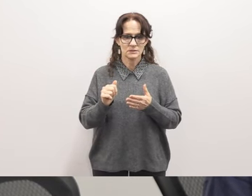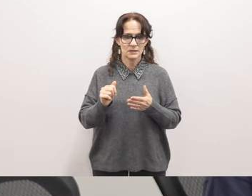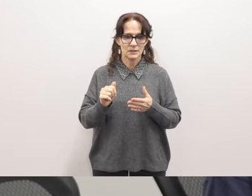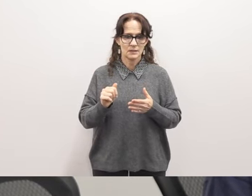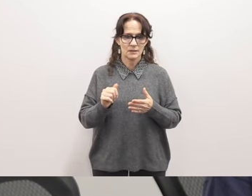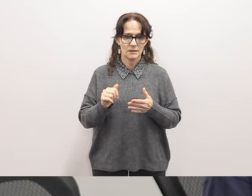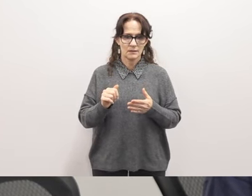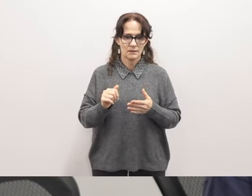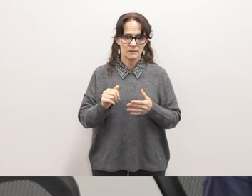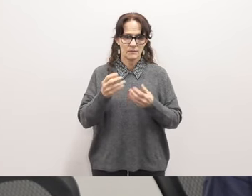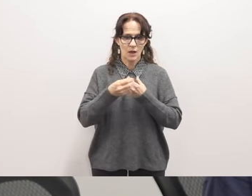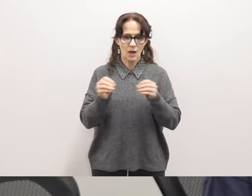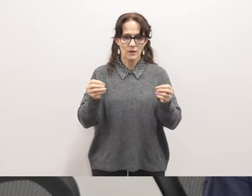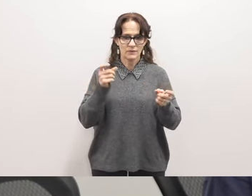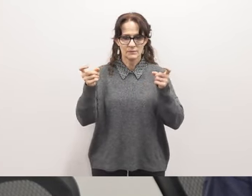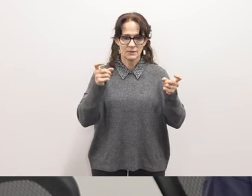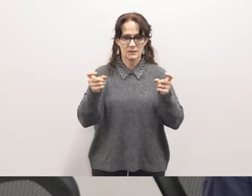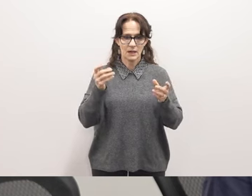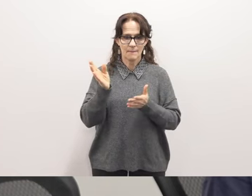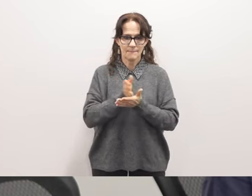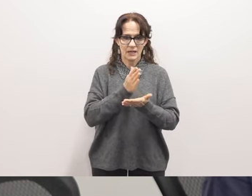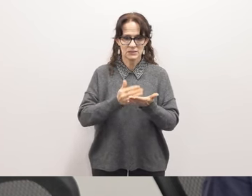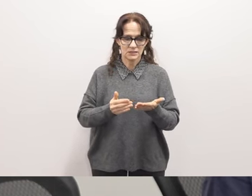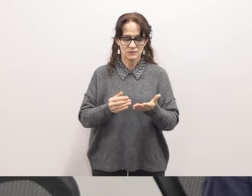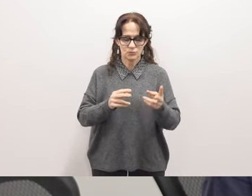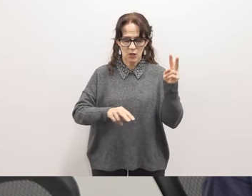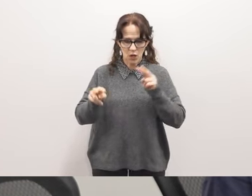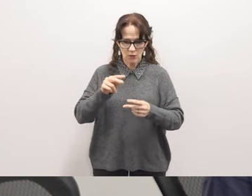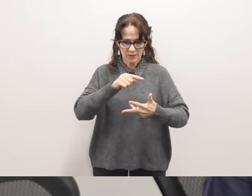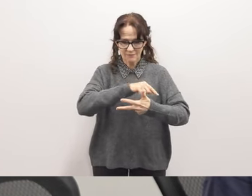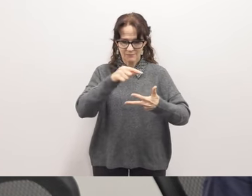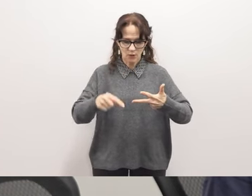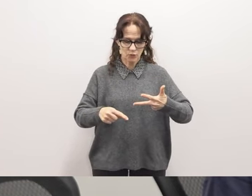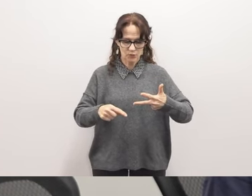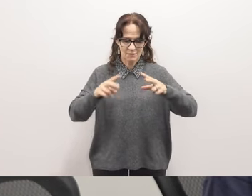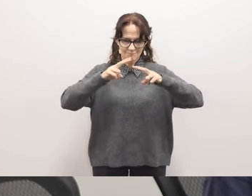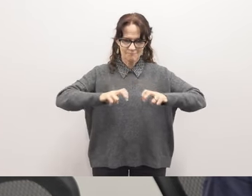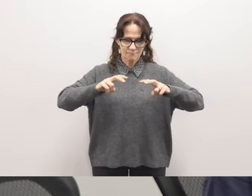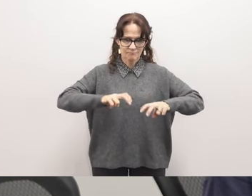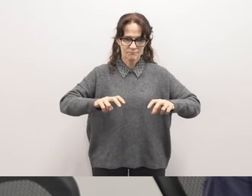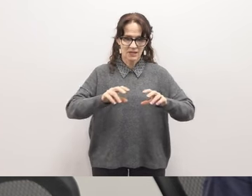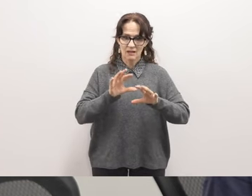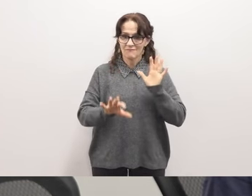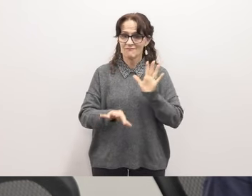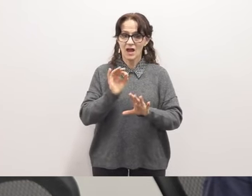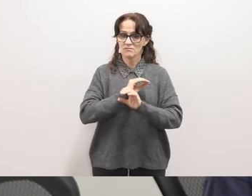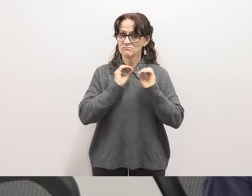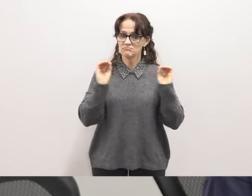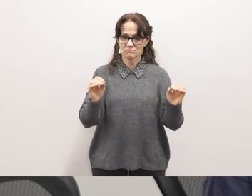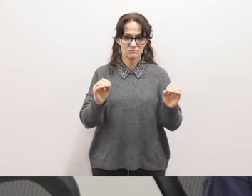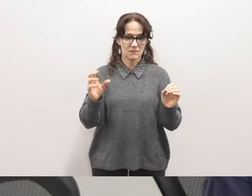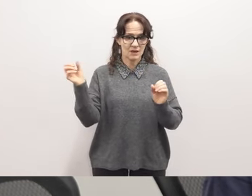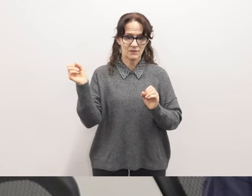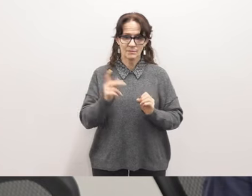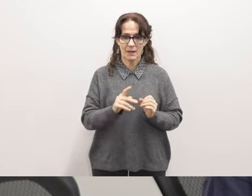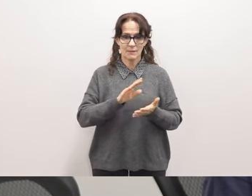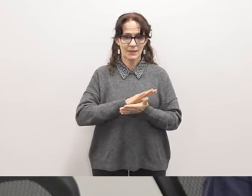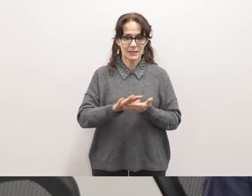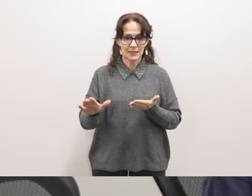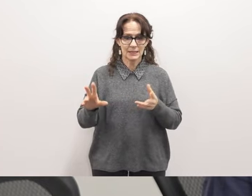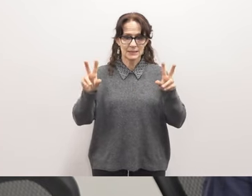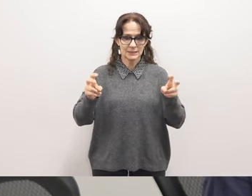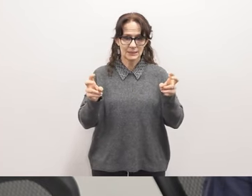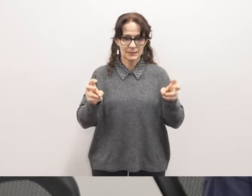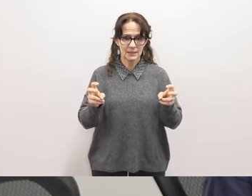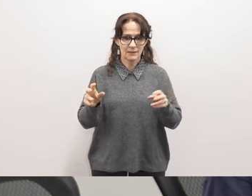the office of management and budget so we looked at all of those programs and we have no findings uh everything came back um clean in terms of